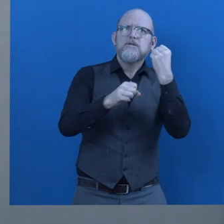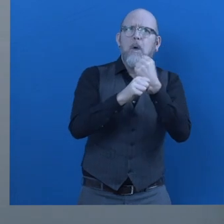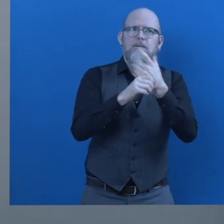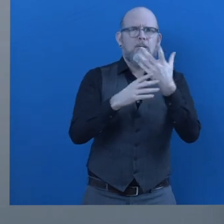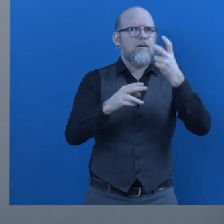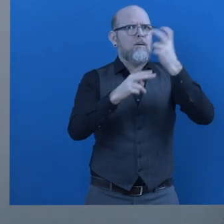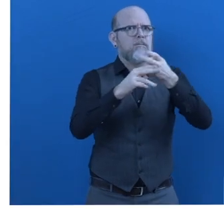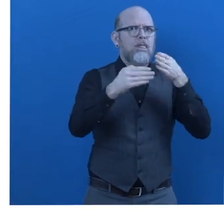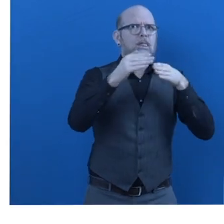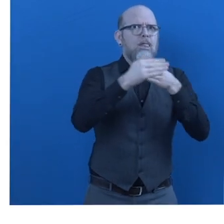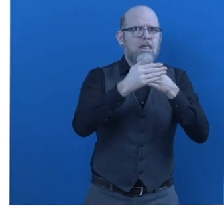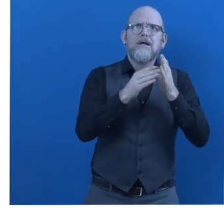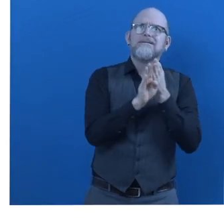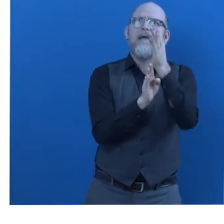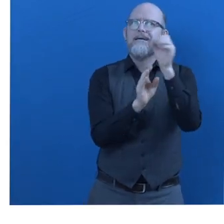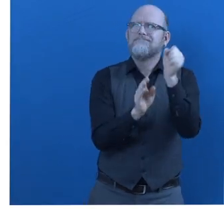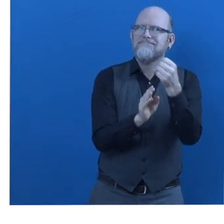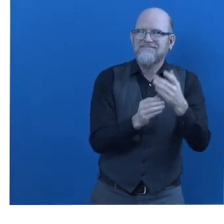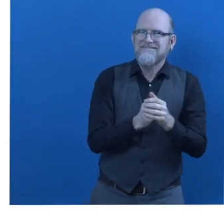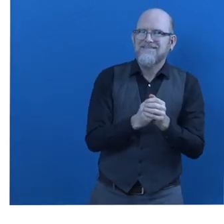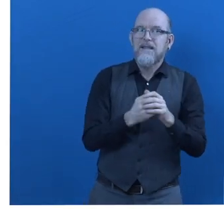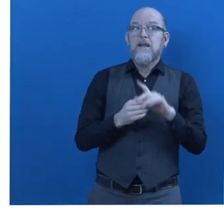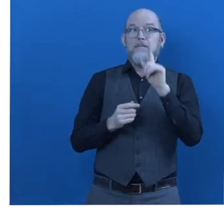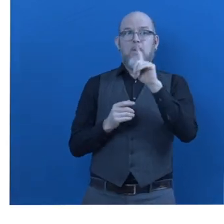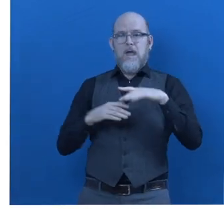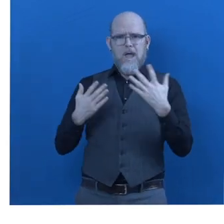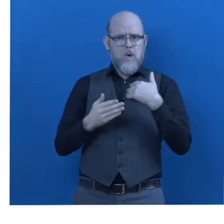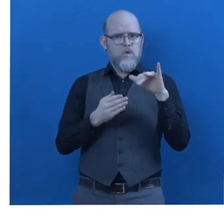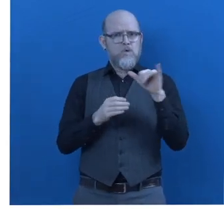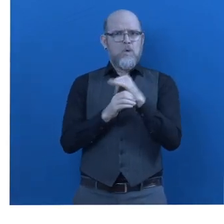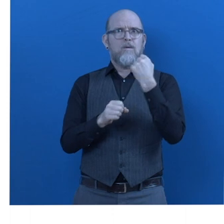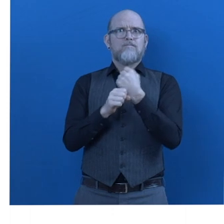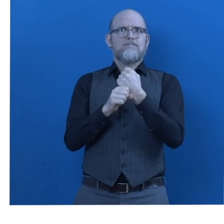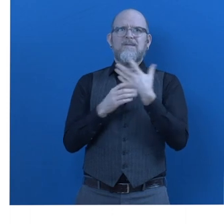and a career and a living wage. How does NYC at Work work?